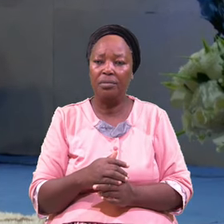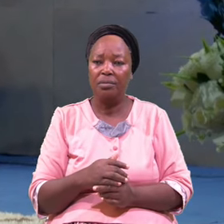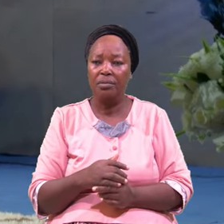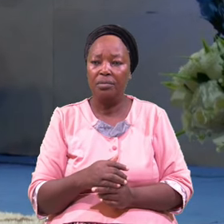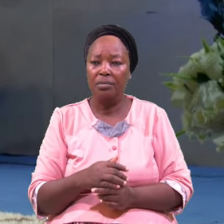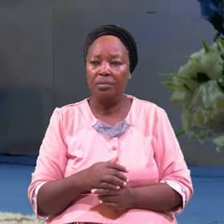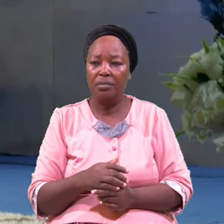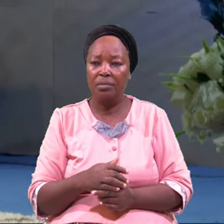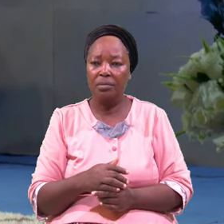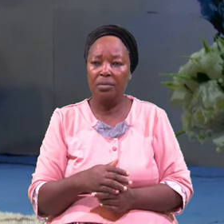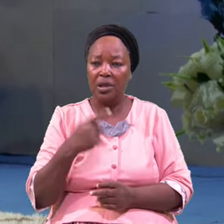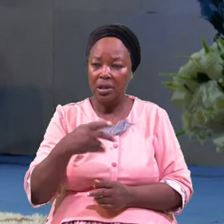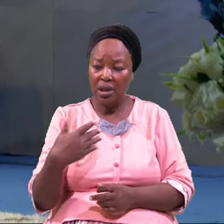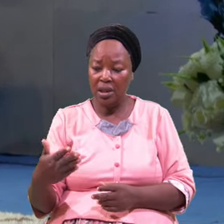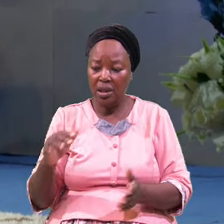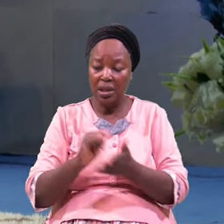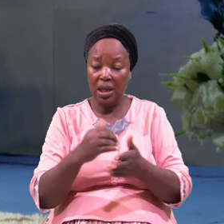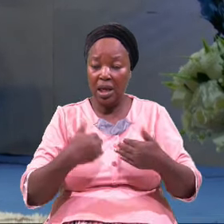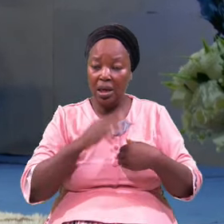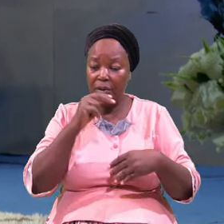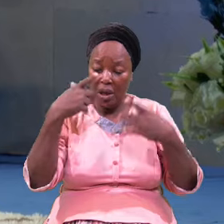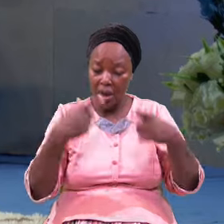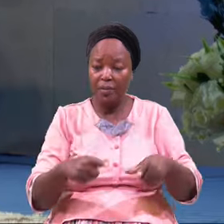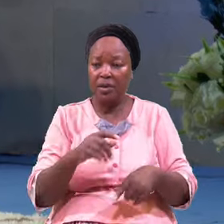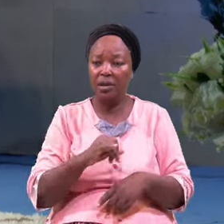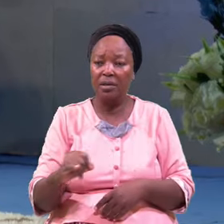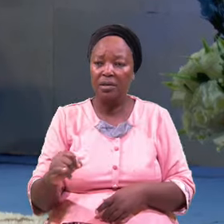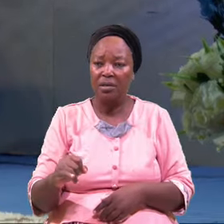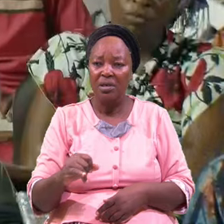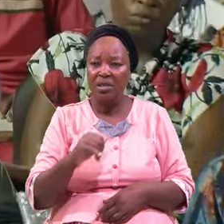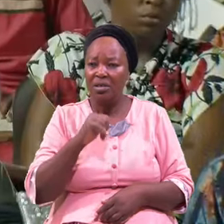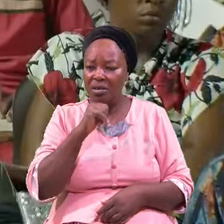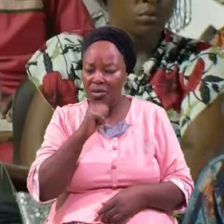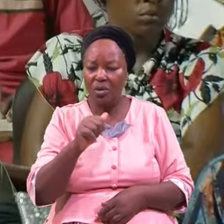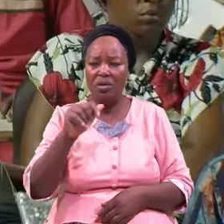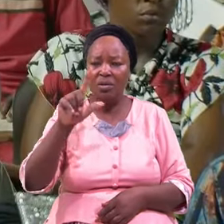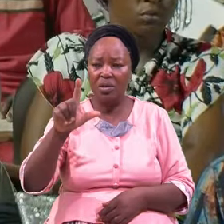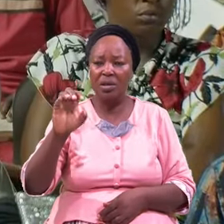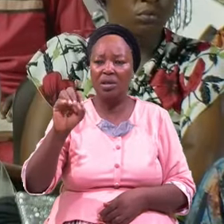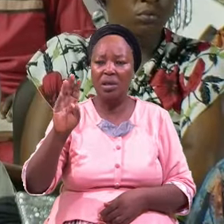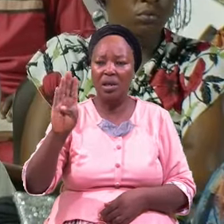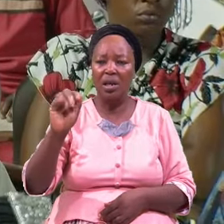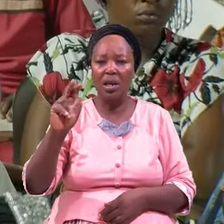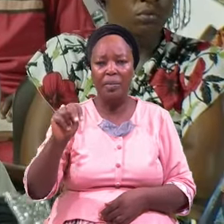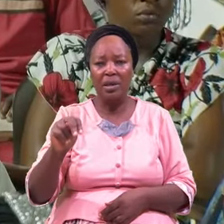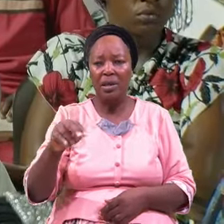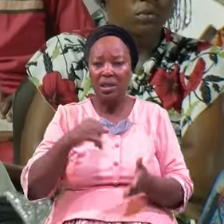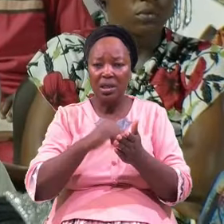The Things That Have Been Happening No It's Not Living It's Judgment